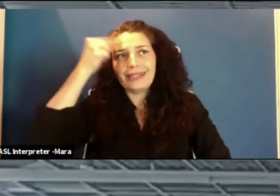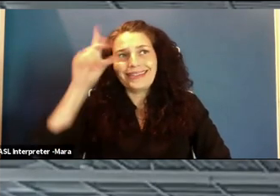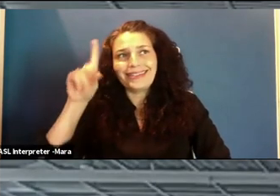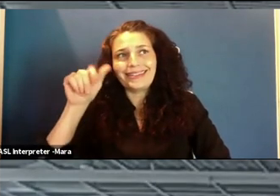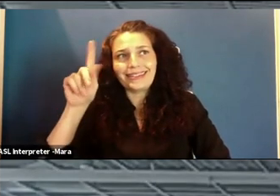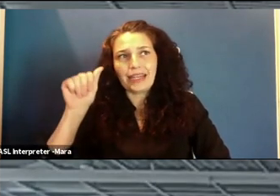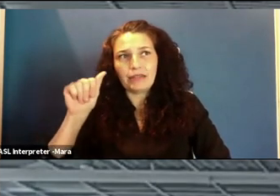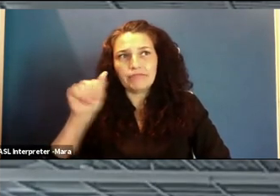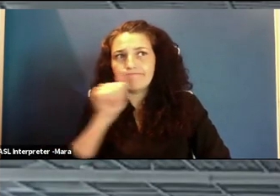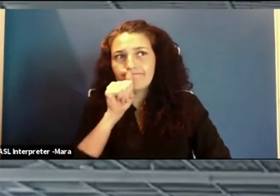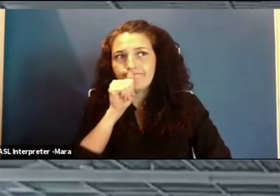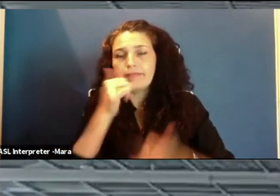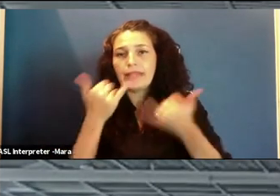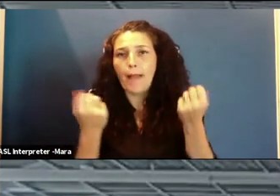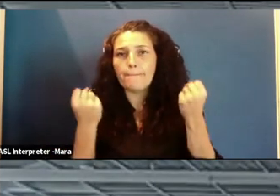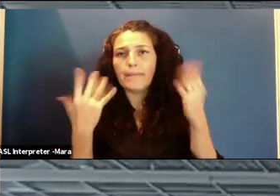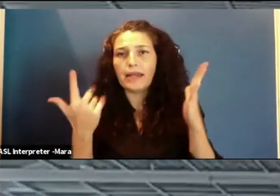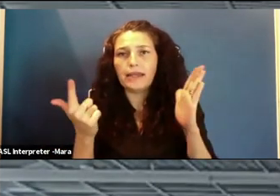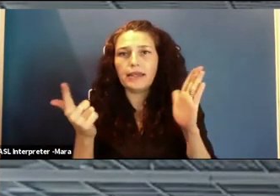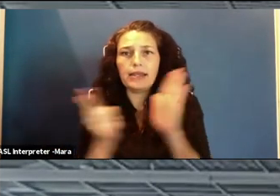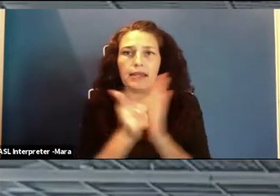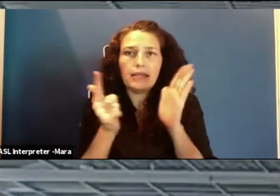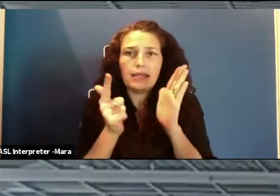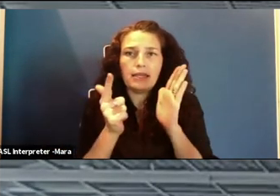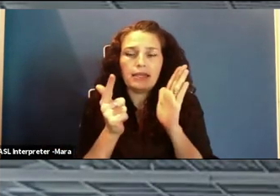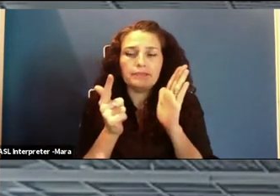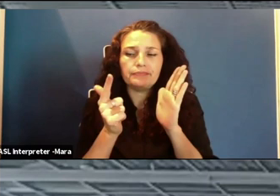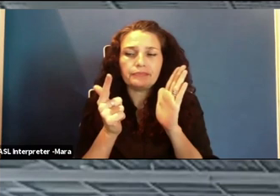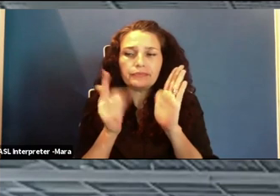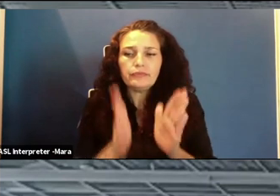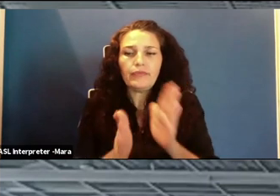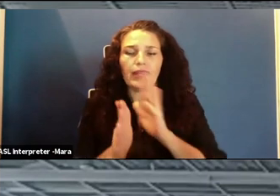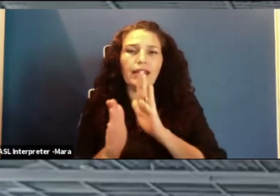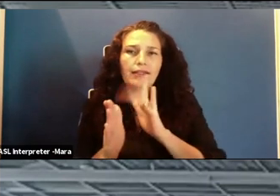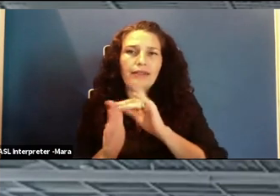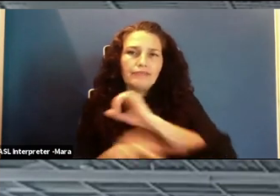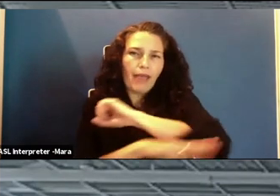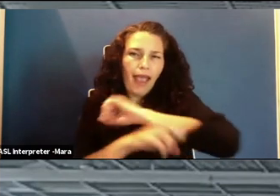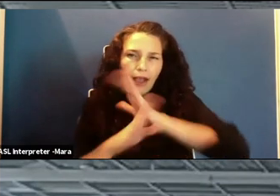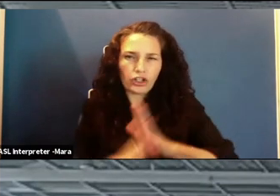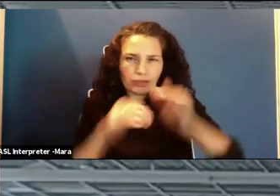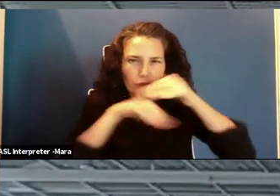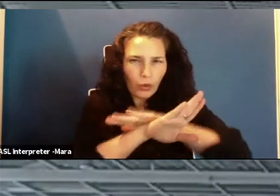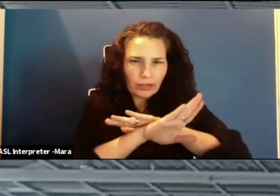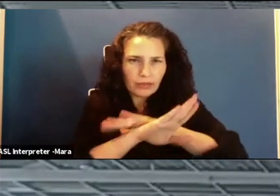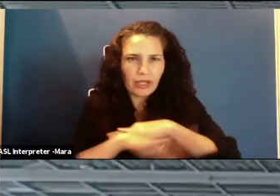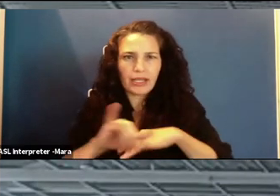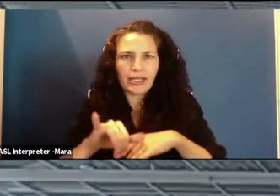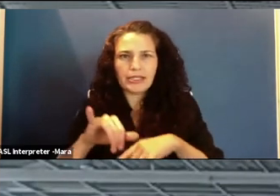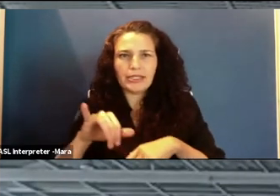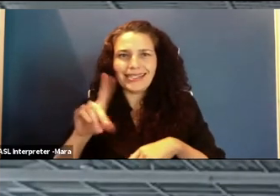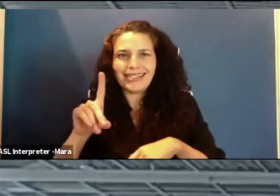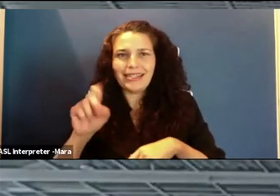hackers and cybercriminals. In the Digforce Lab, Digital Forensics for Cyber Enforcement, at